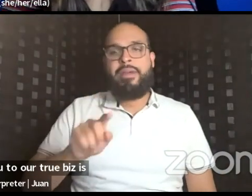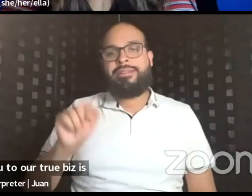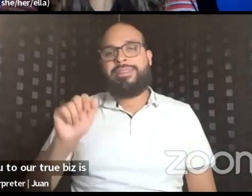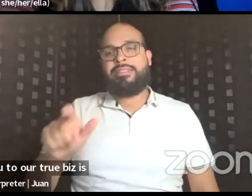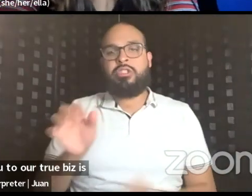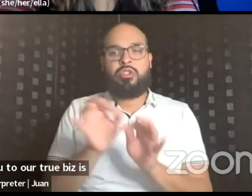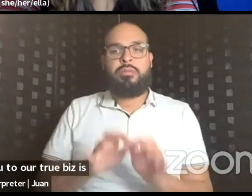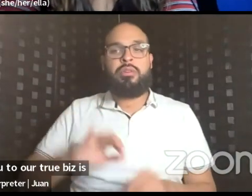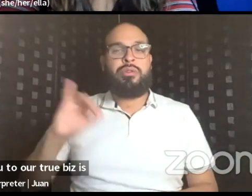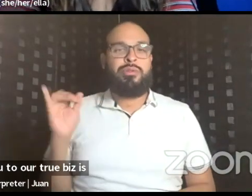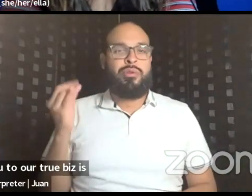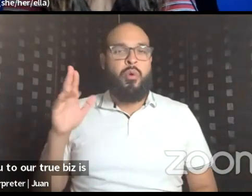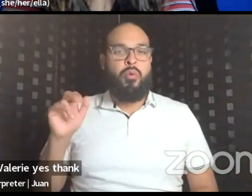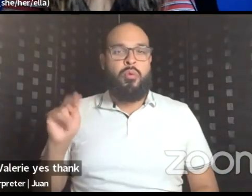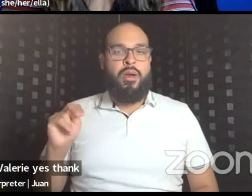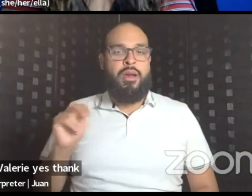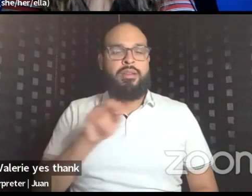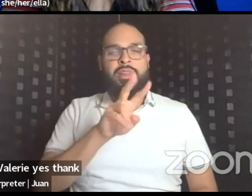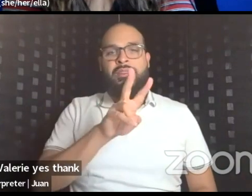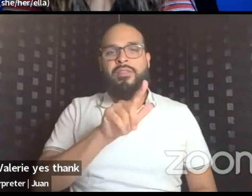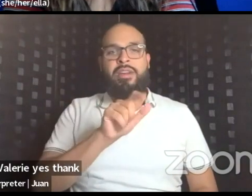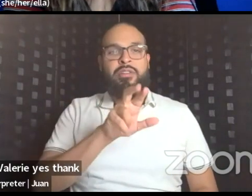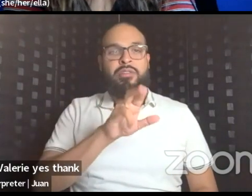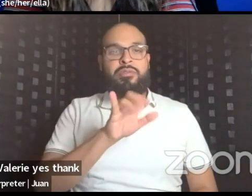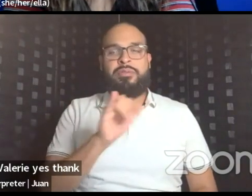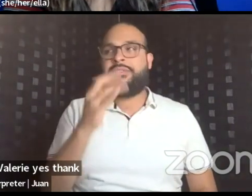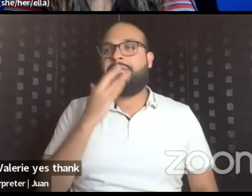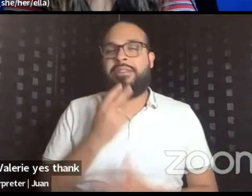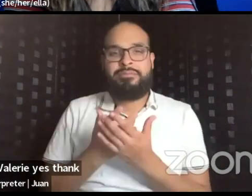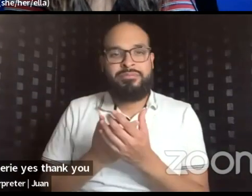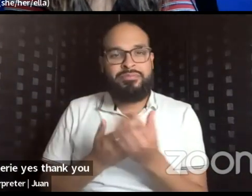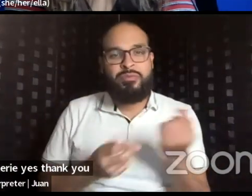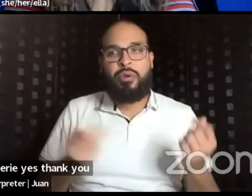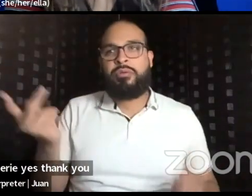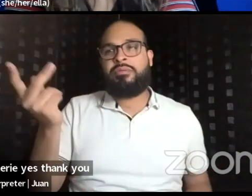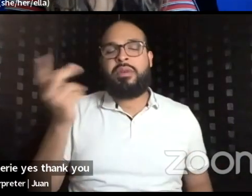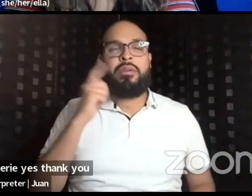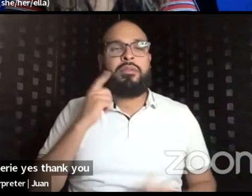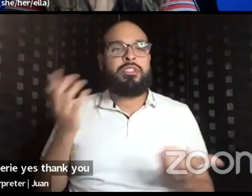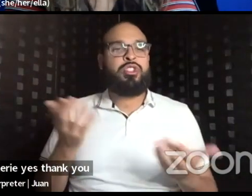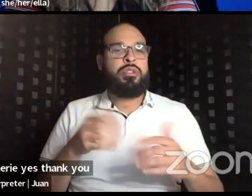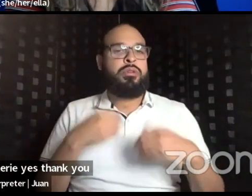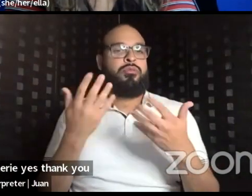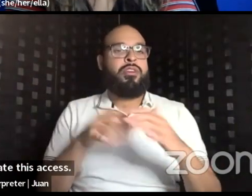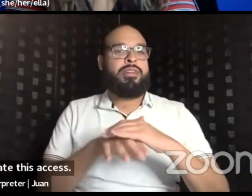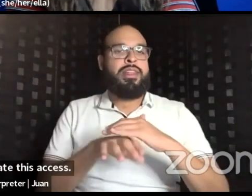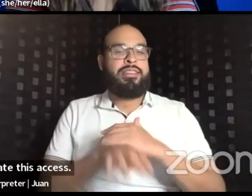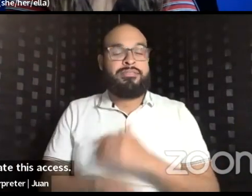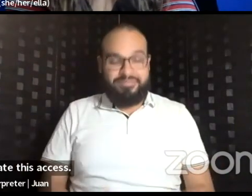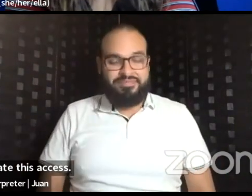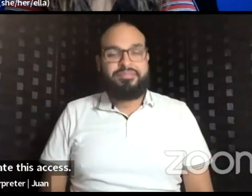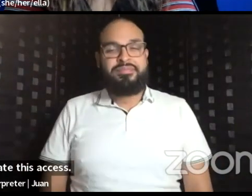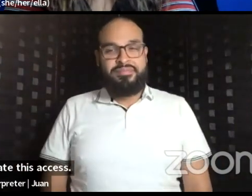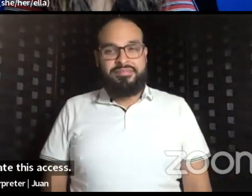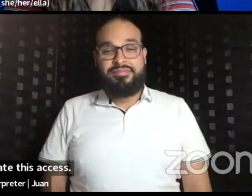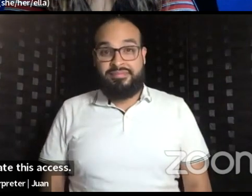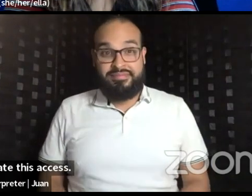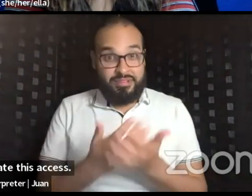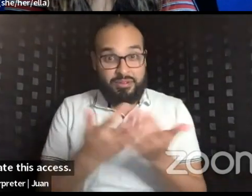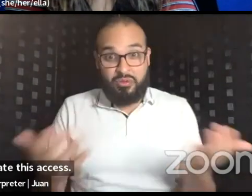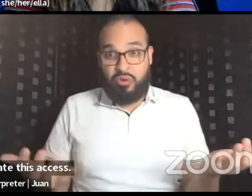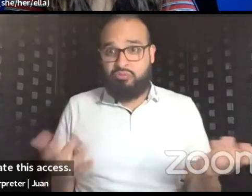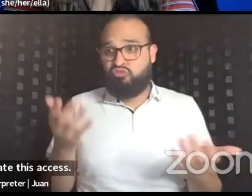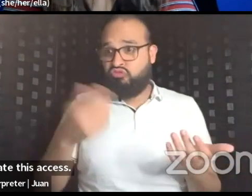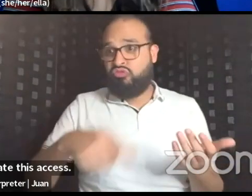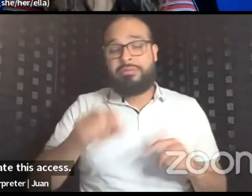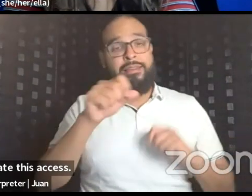Juan and Valerie. Yes, thank you so much for being here to create this access. Yeah, so we'll let you populate the space